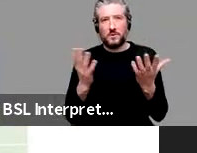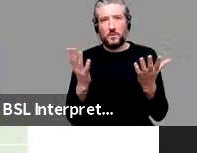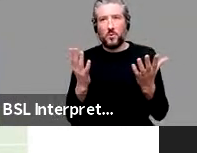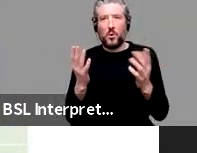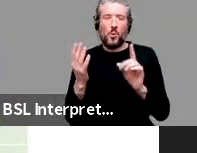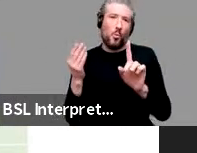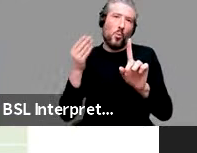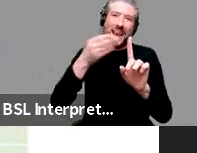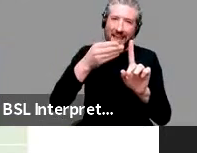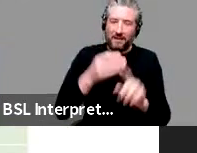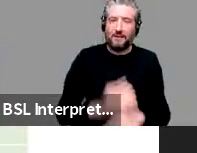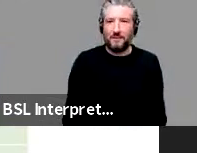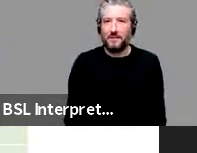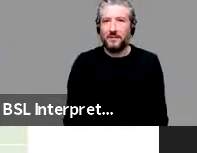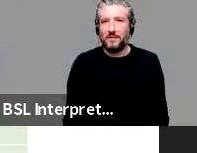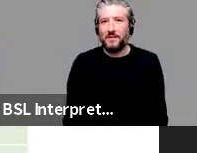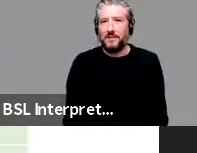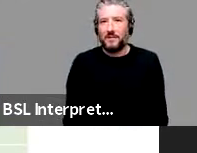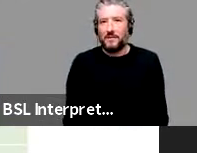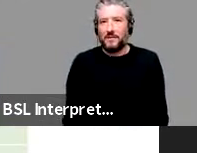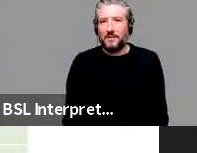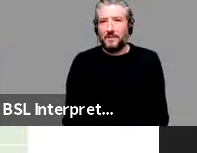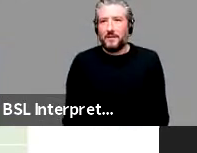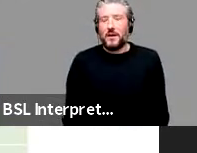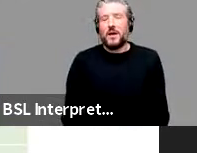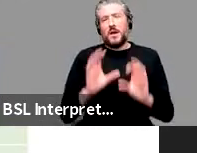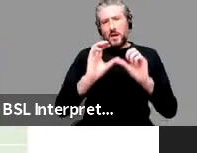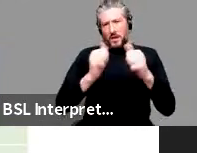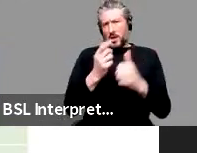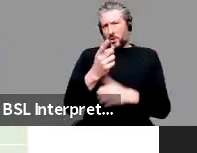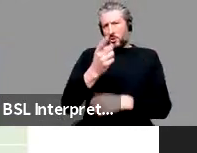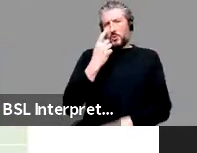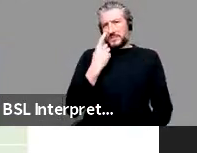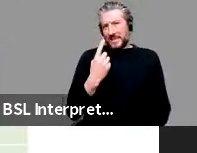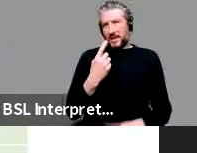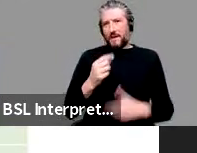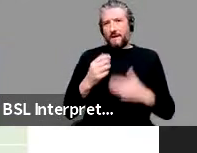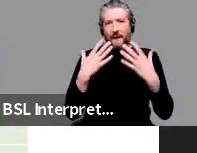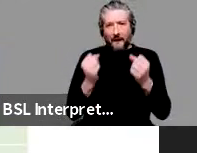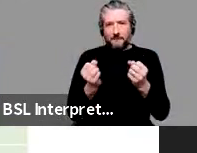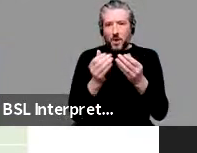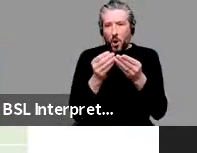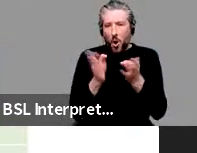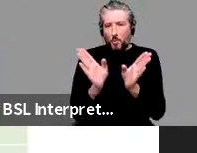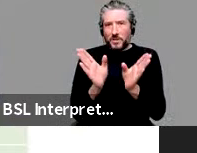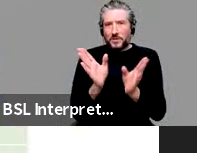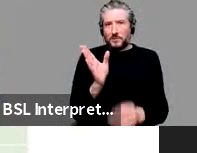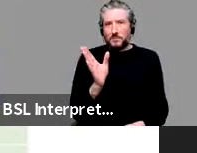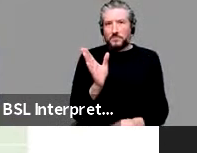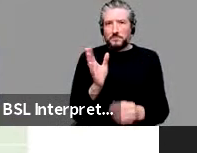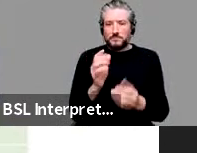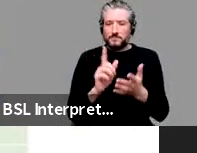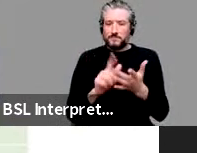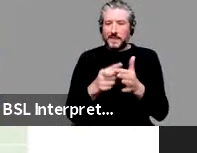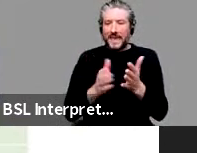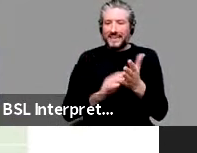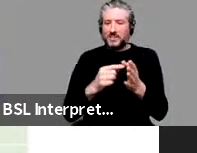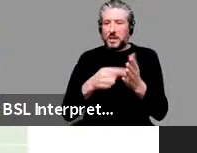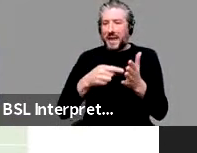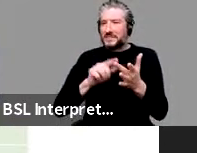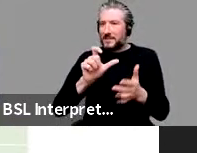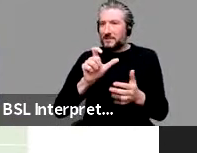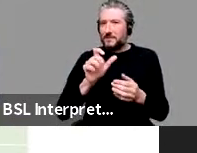So, but you can see that it's a, it's an open idiomatic like phrase.